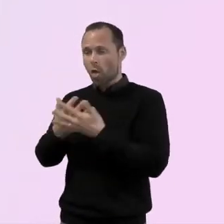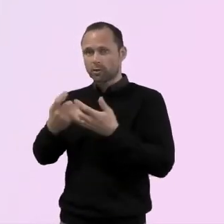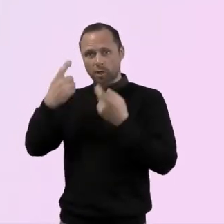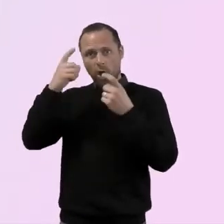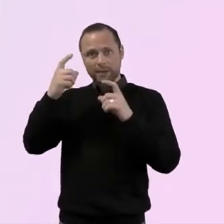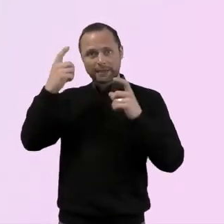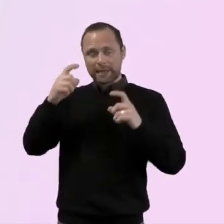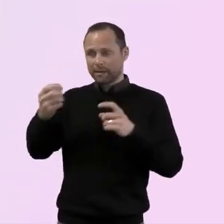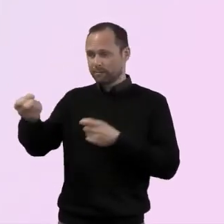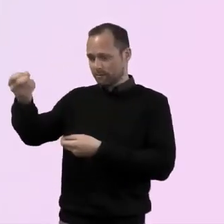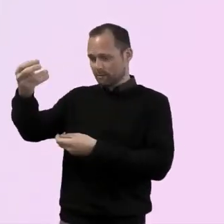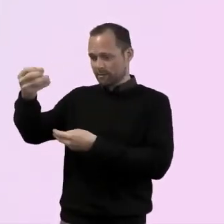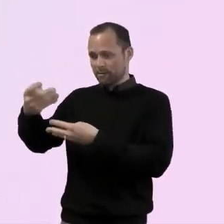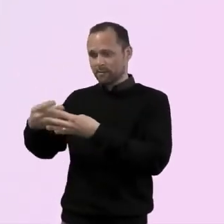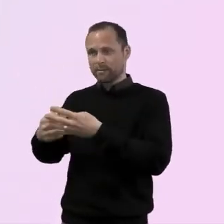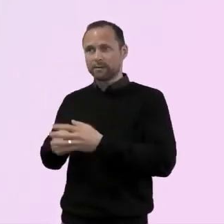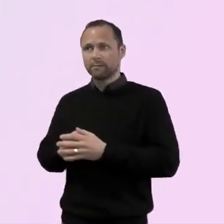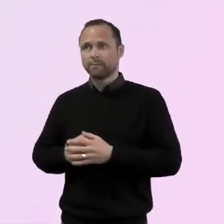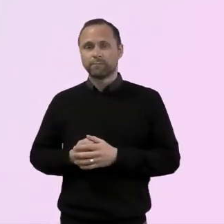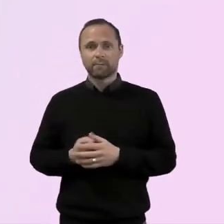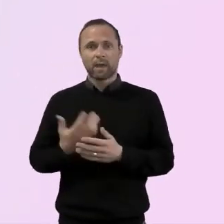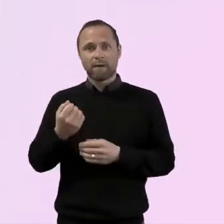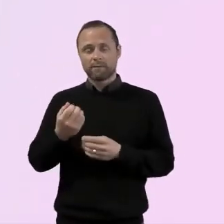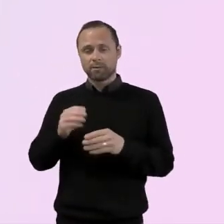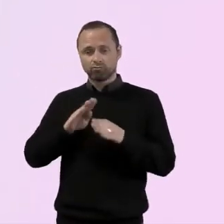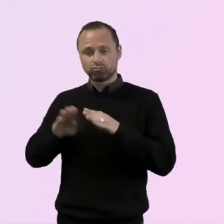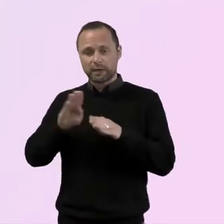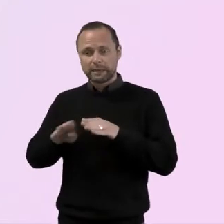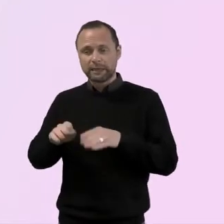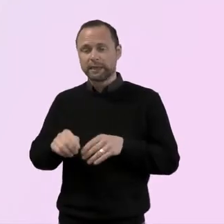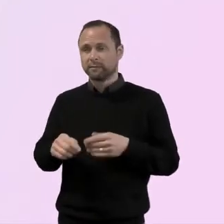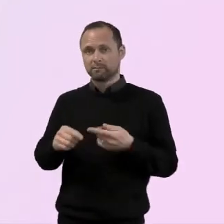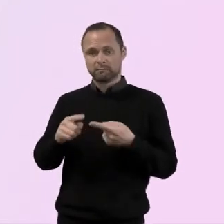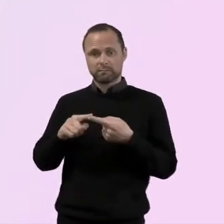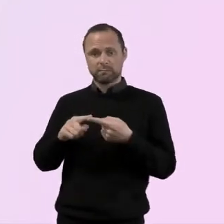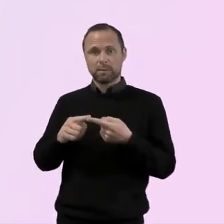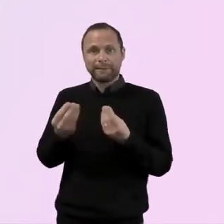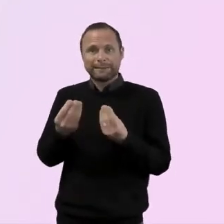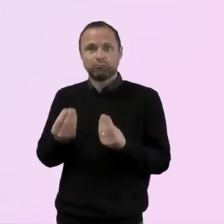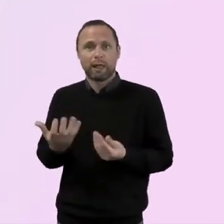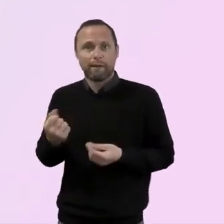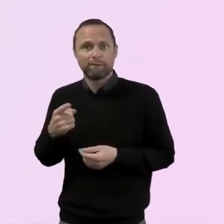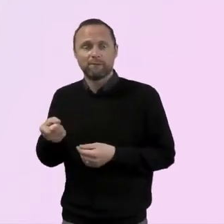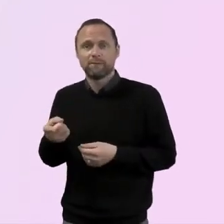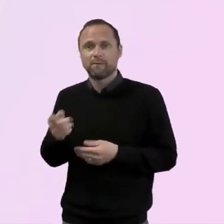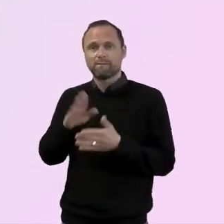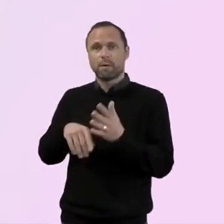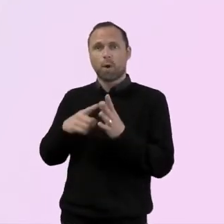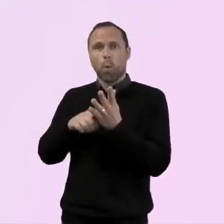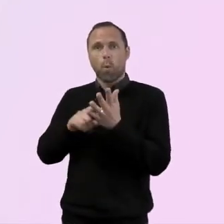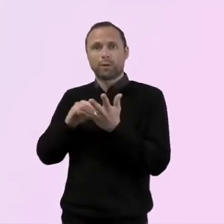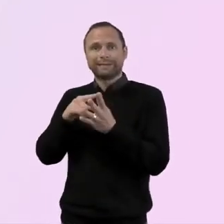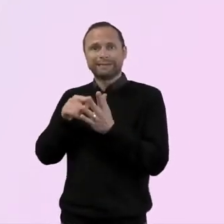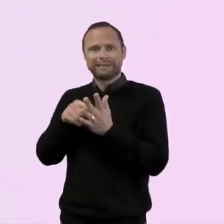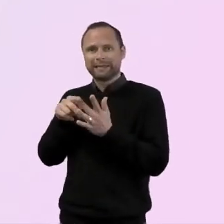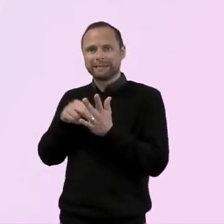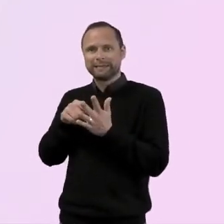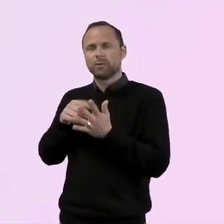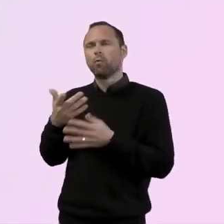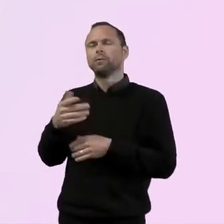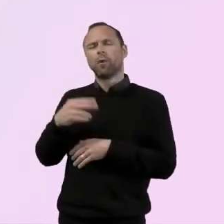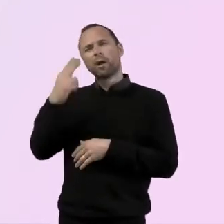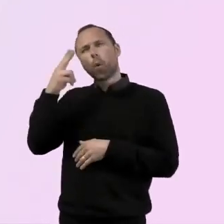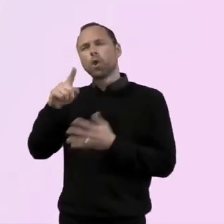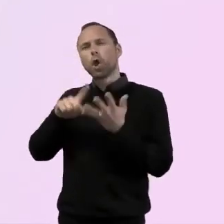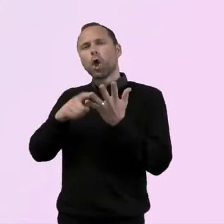urban saints do a great training and materials in regards to children of additional needs. Um, so you can always go to urban saints and then